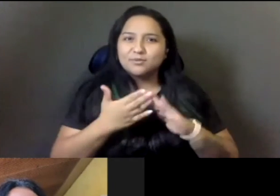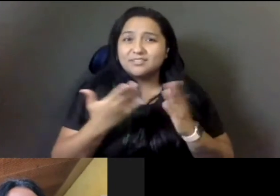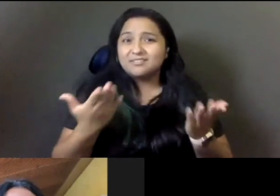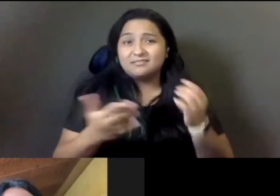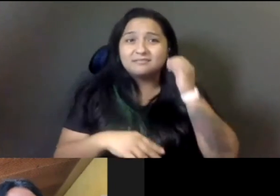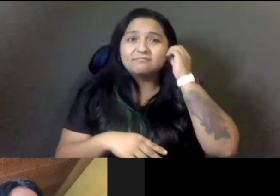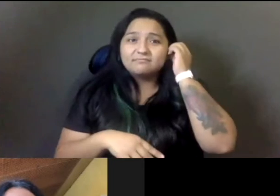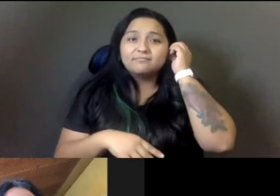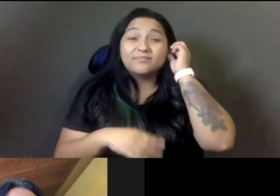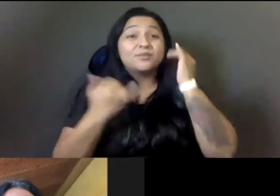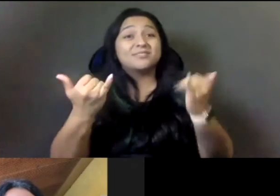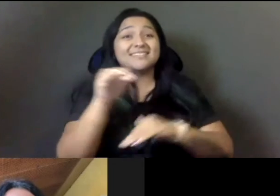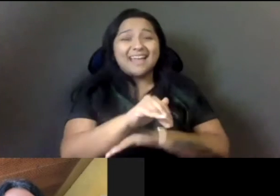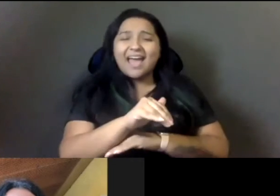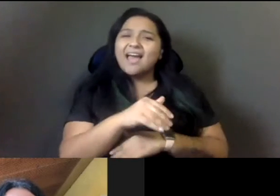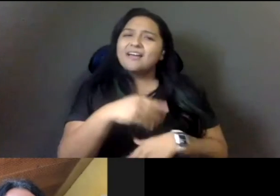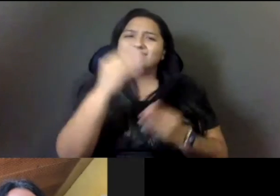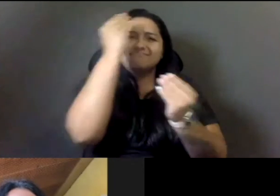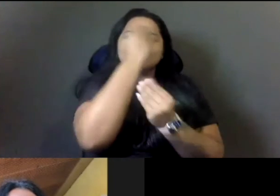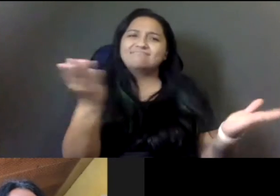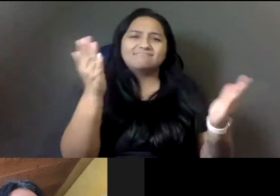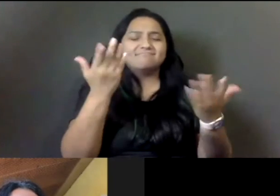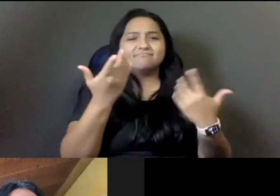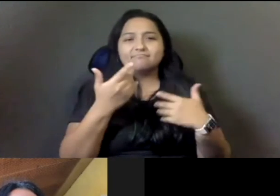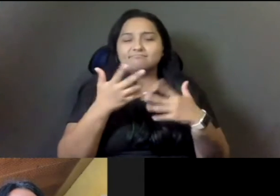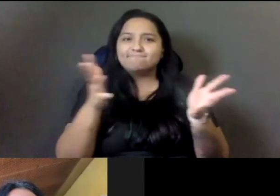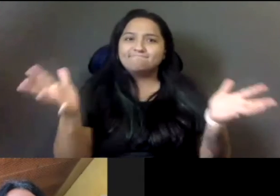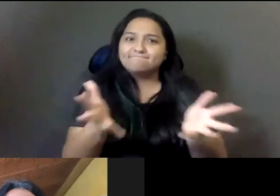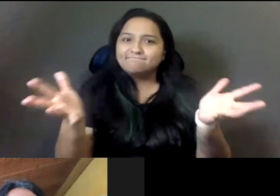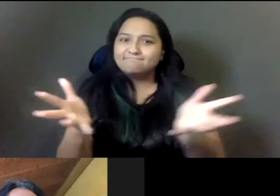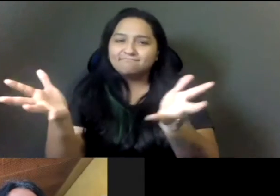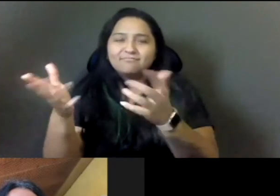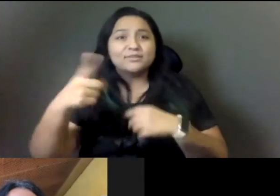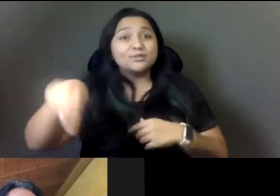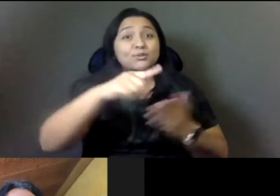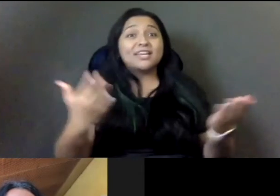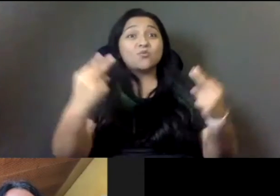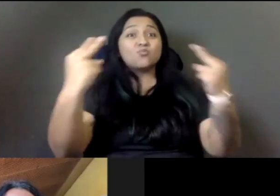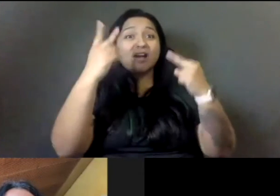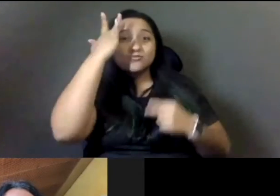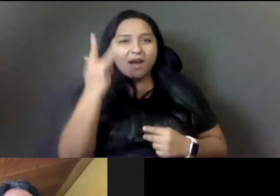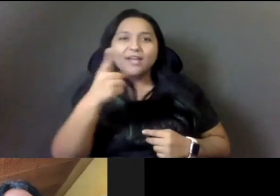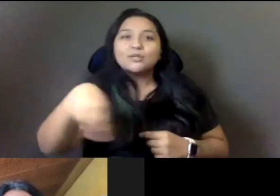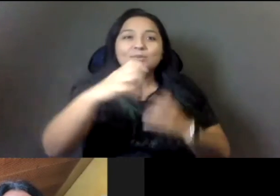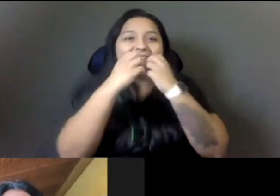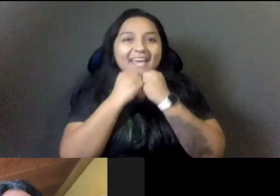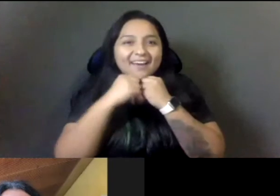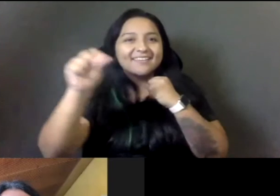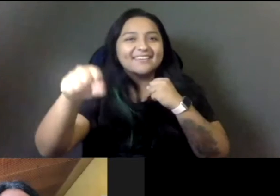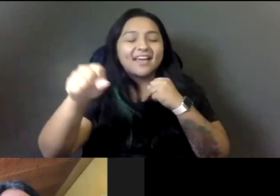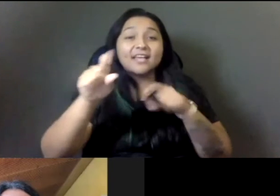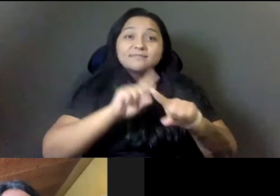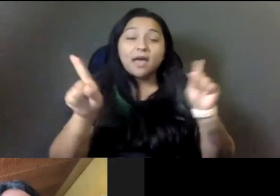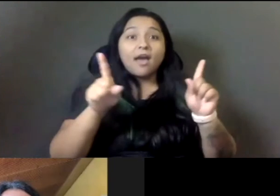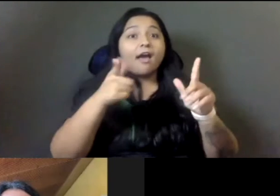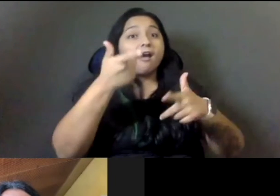all of you. I mean, I think all of you know how to do this. All of you are here because you care, uh, but we can't go backwards. We, uh, have to make sure we